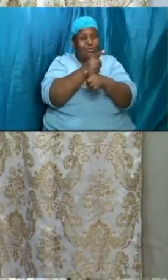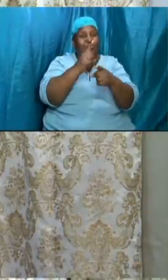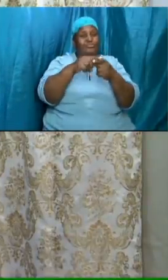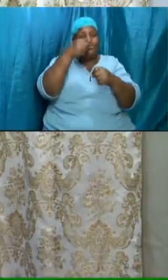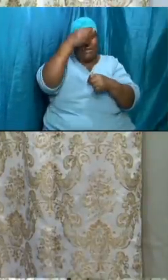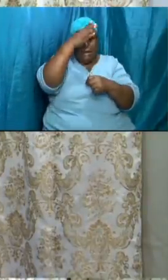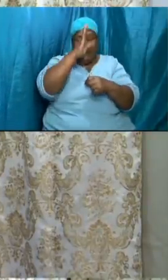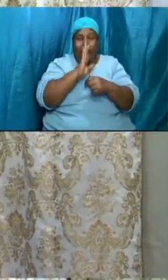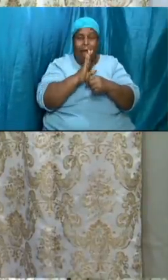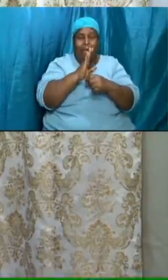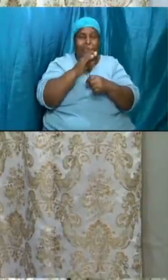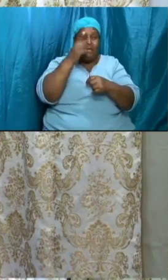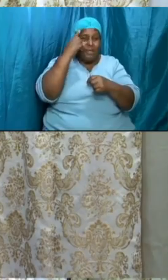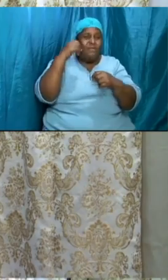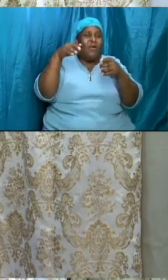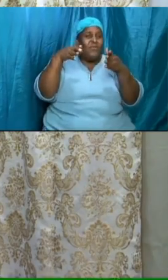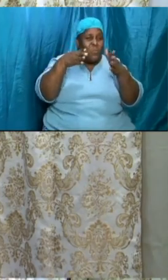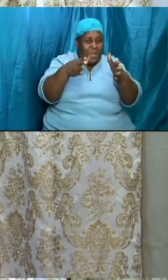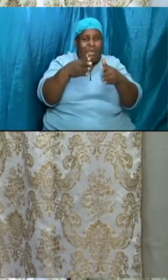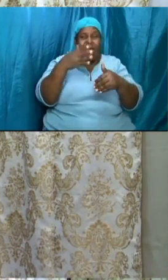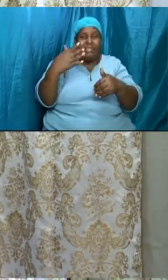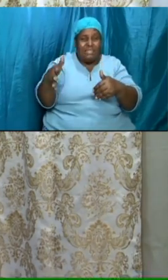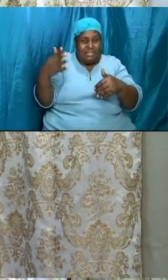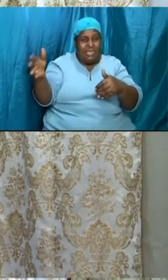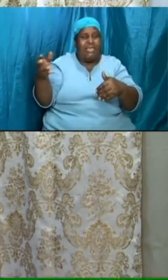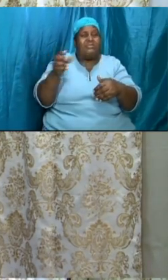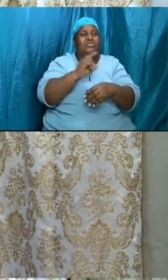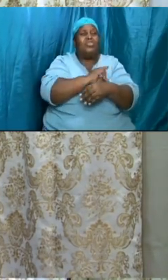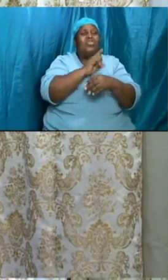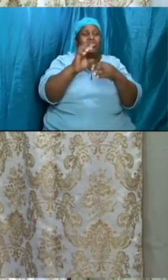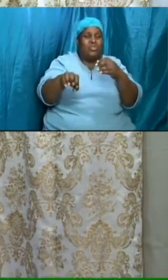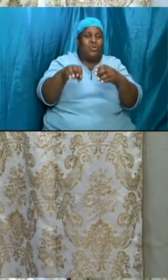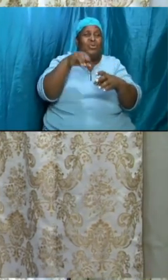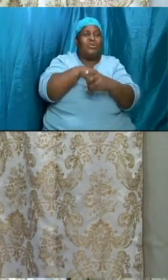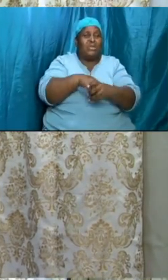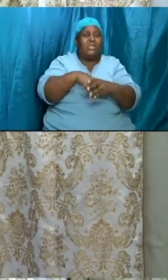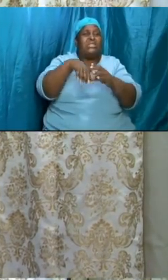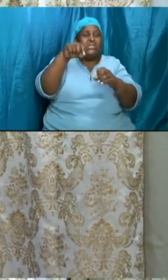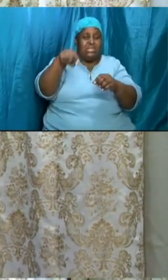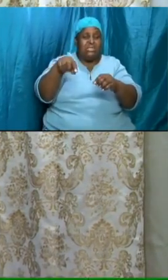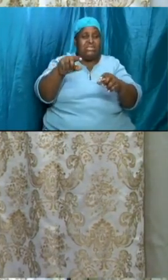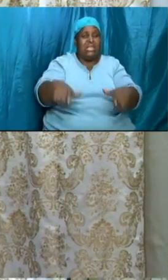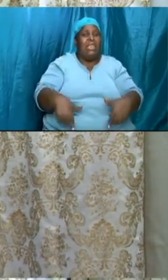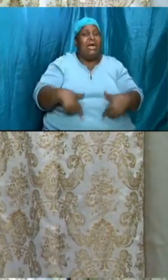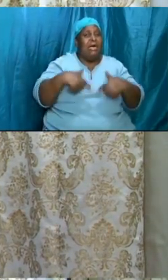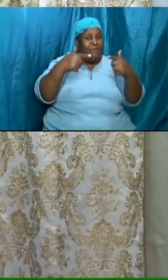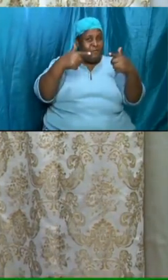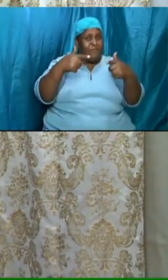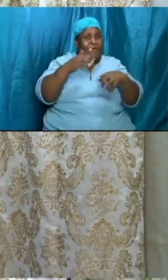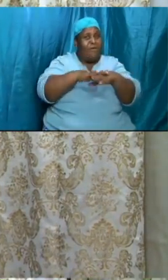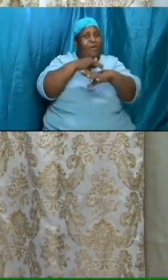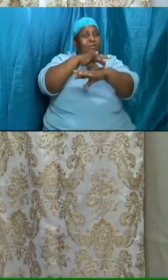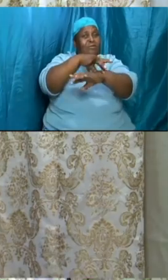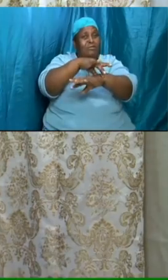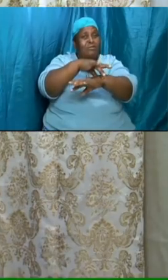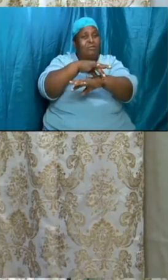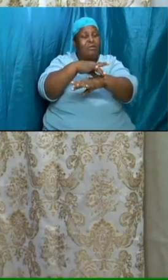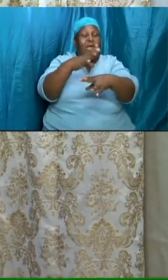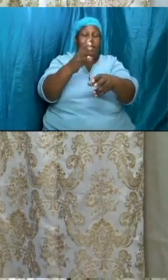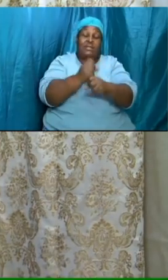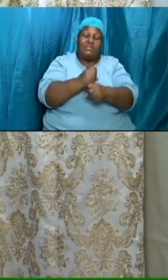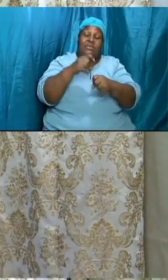for the will and the things that we have done in this life and i therefore take this opportunity to tell you